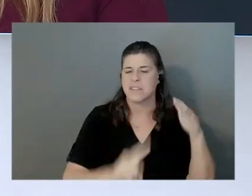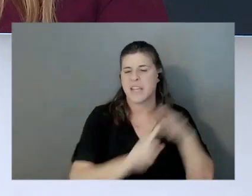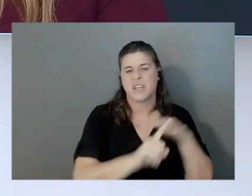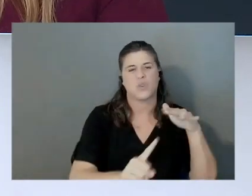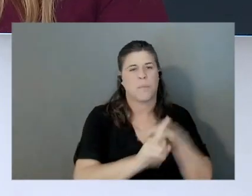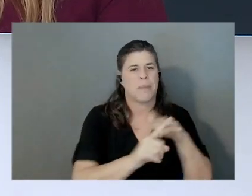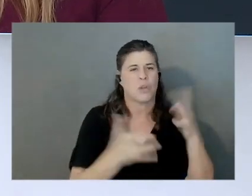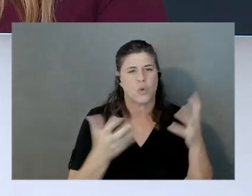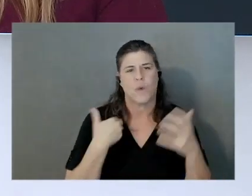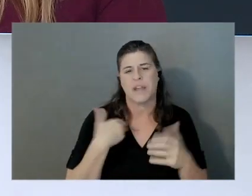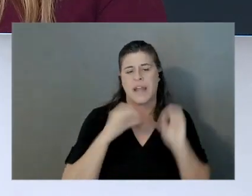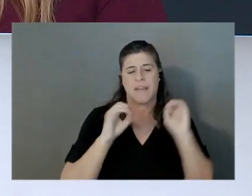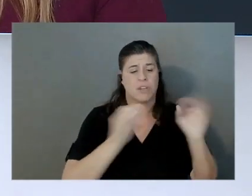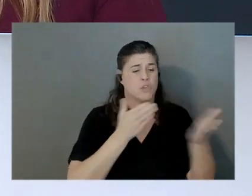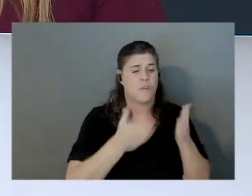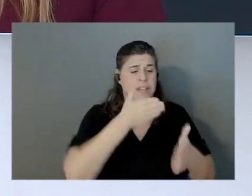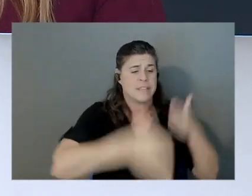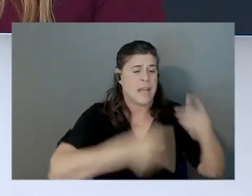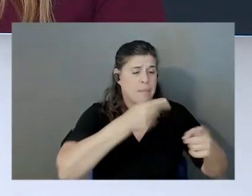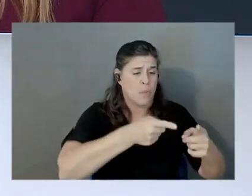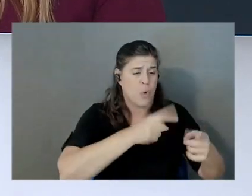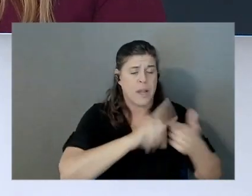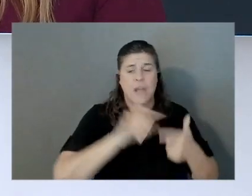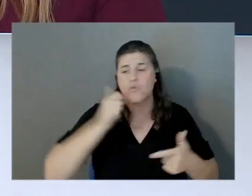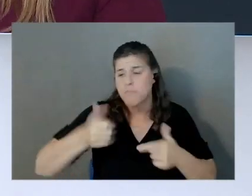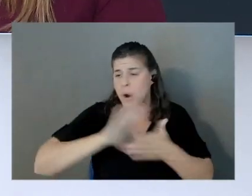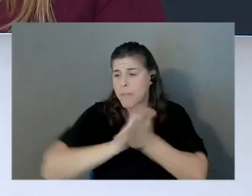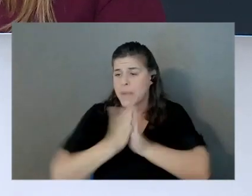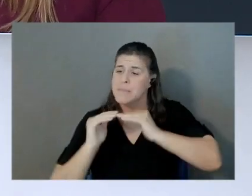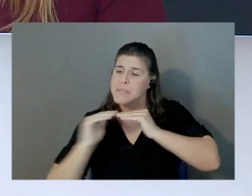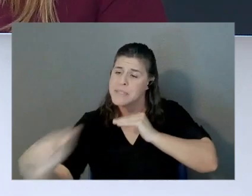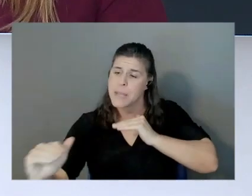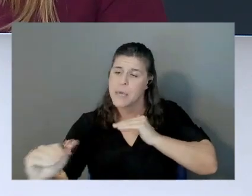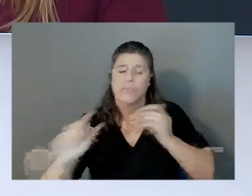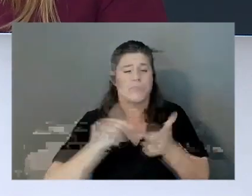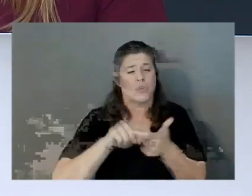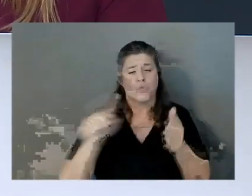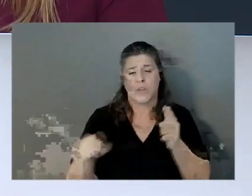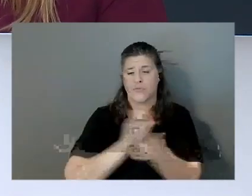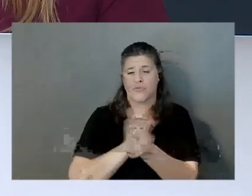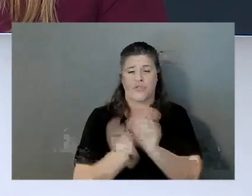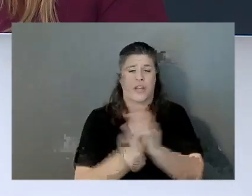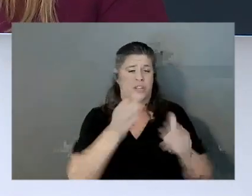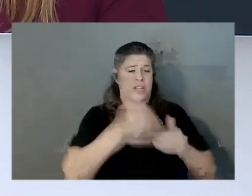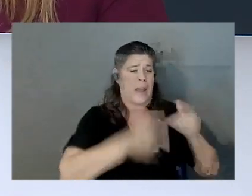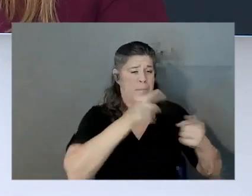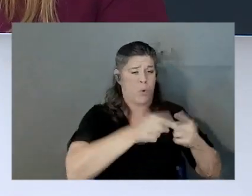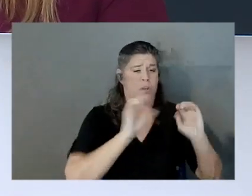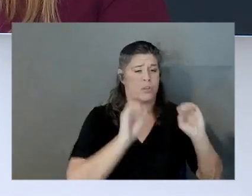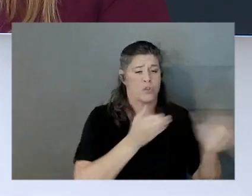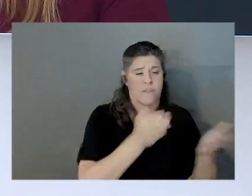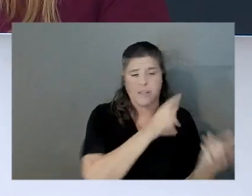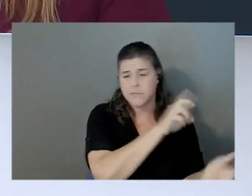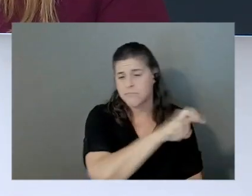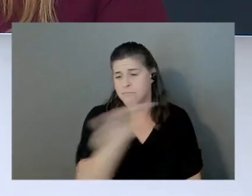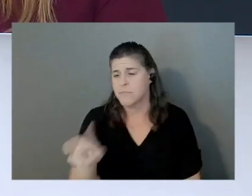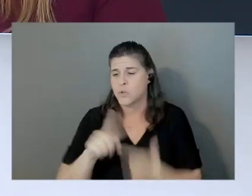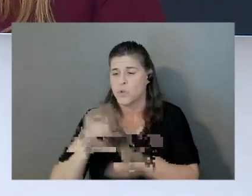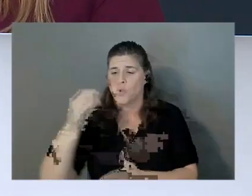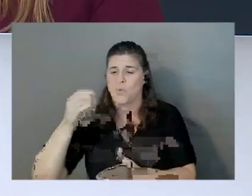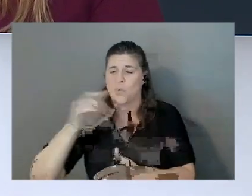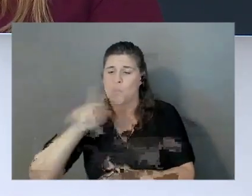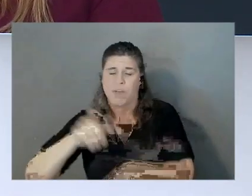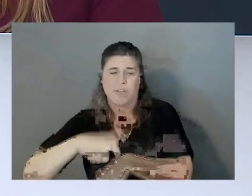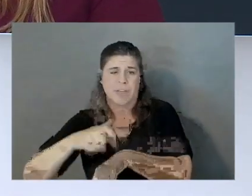a serverless endpoint and tomorrow it becomes stable, so you can simply update the endpoint and move from serverless to real-time. But for preview, we are not